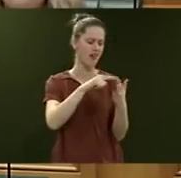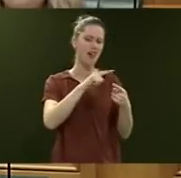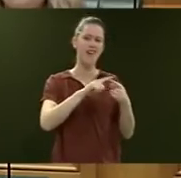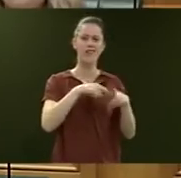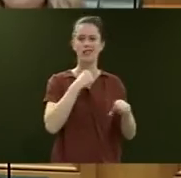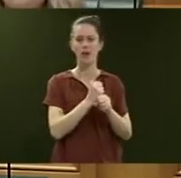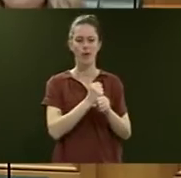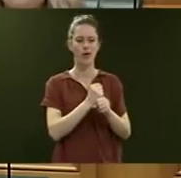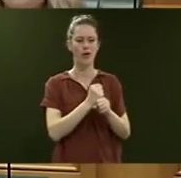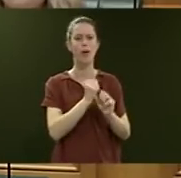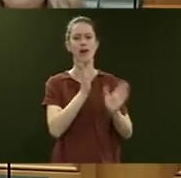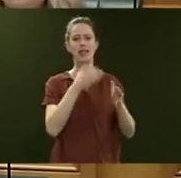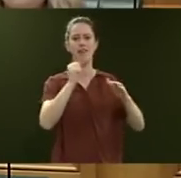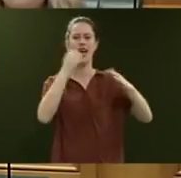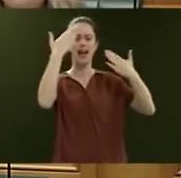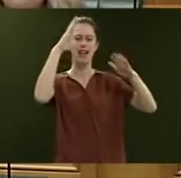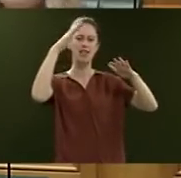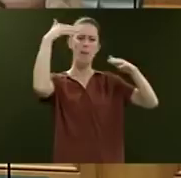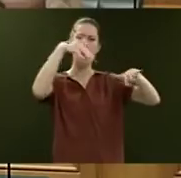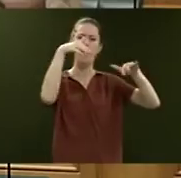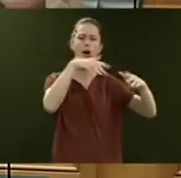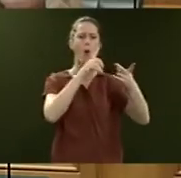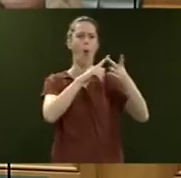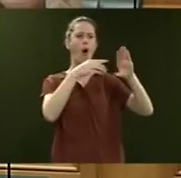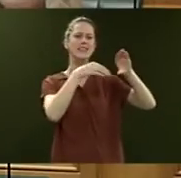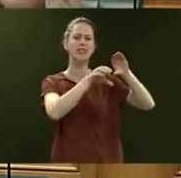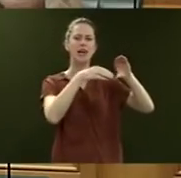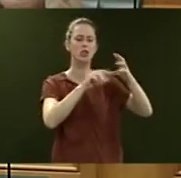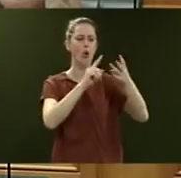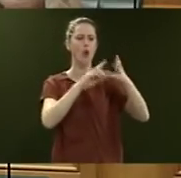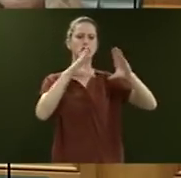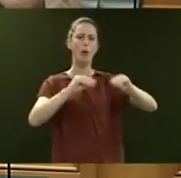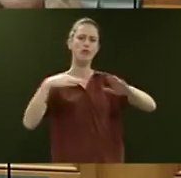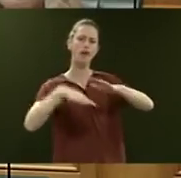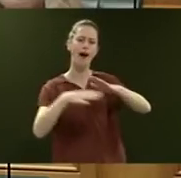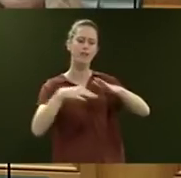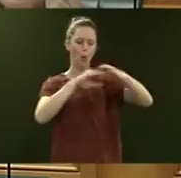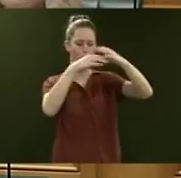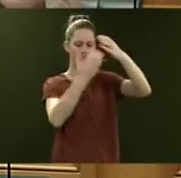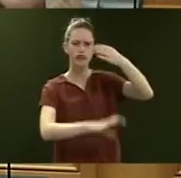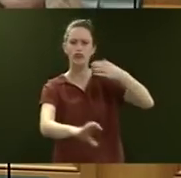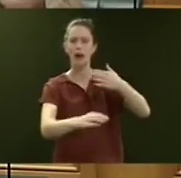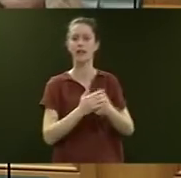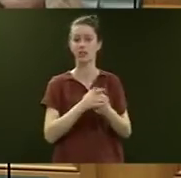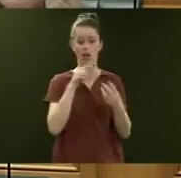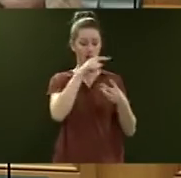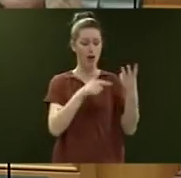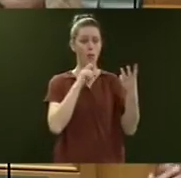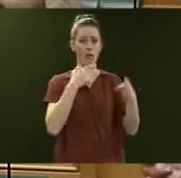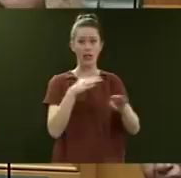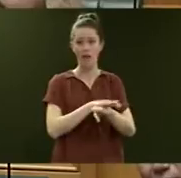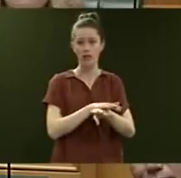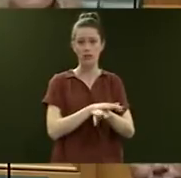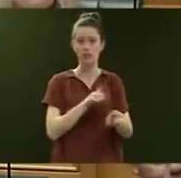instance, putting in a heat pump or some insulation or draft stopping or drainage, will be dealt with in